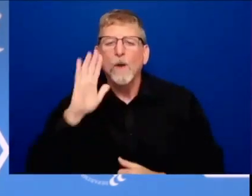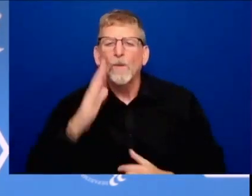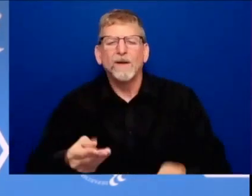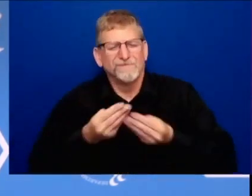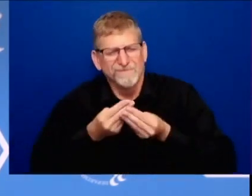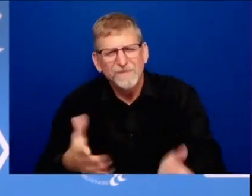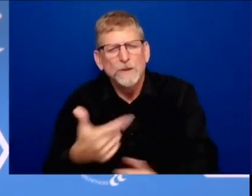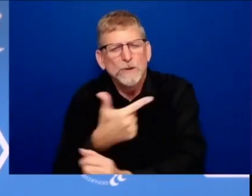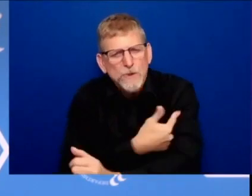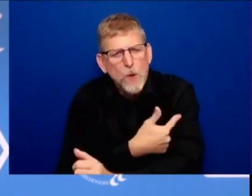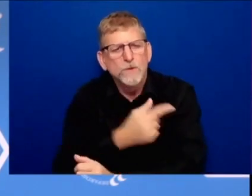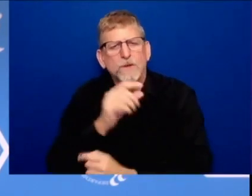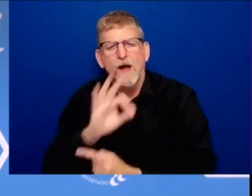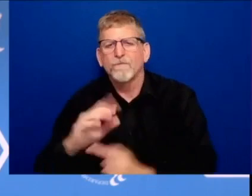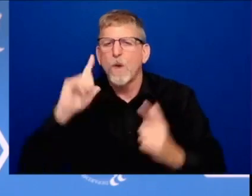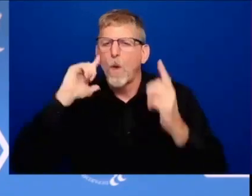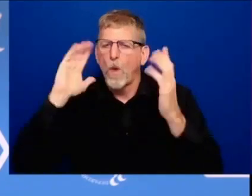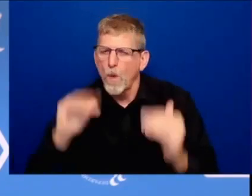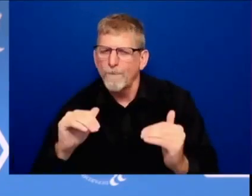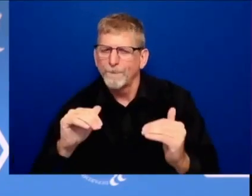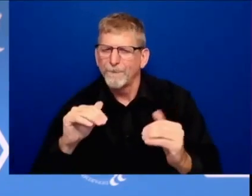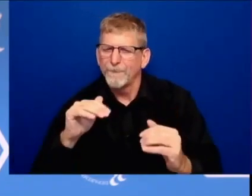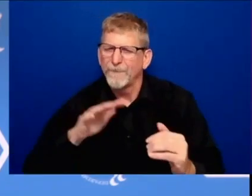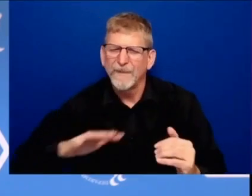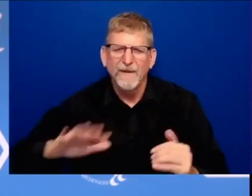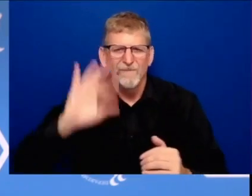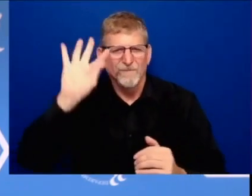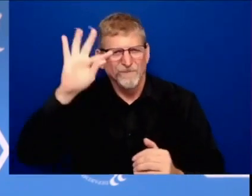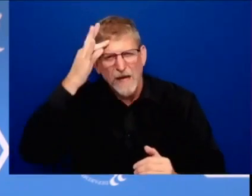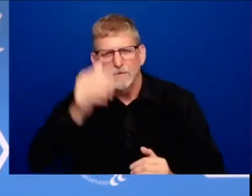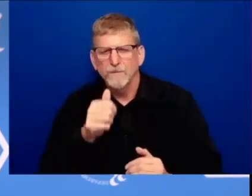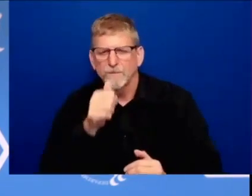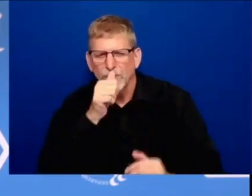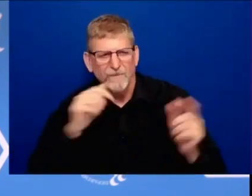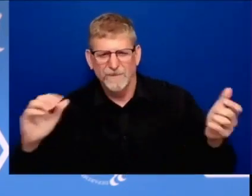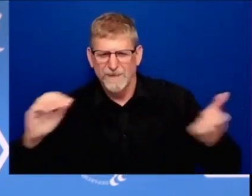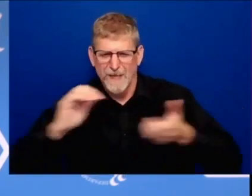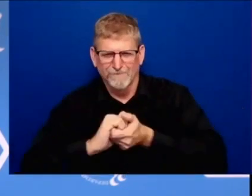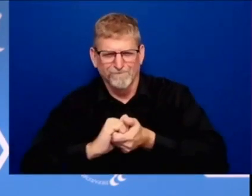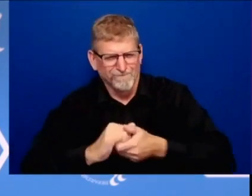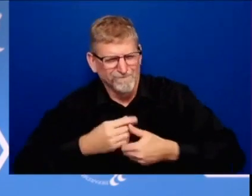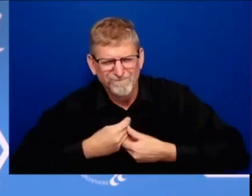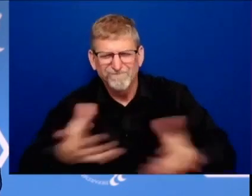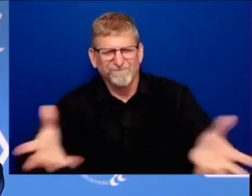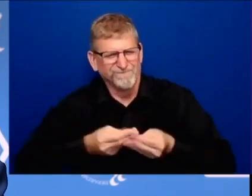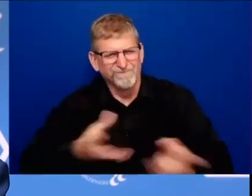federal government during the super bowl we got a call from the nfl